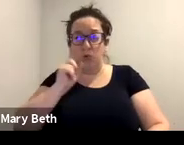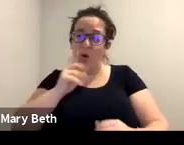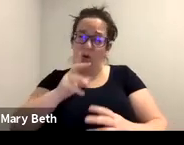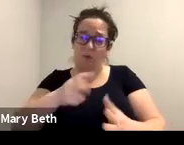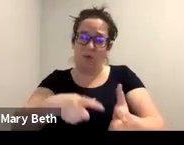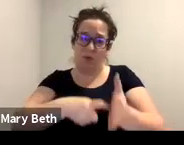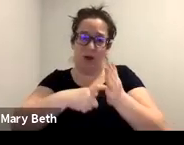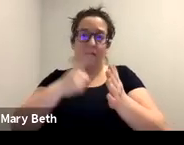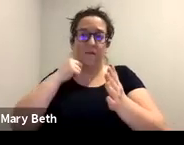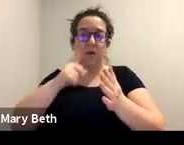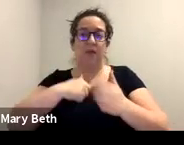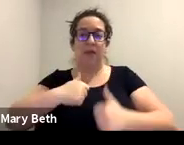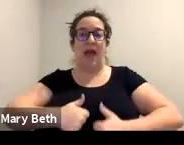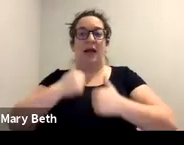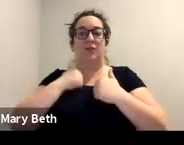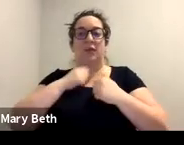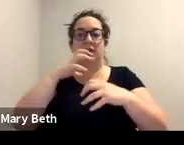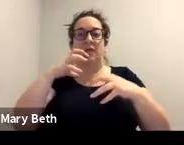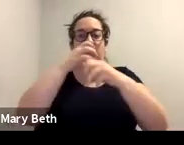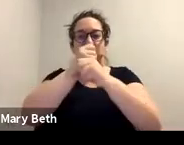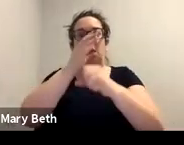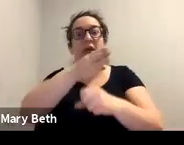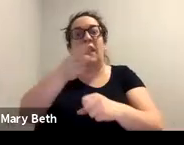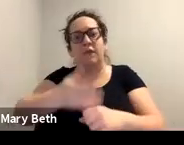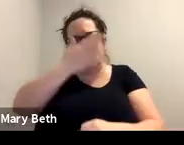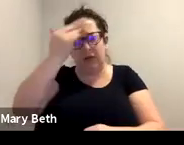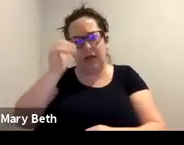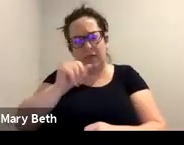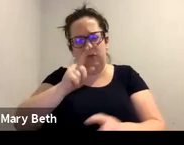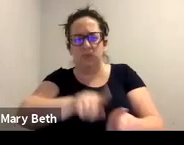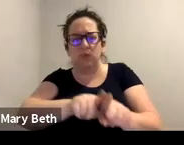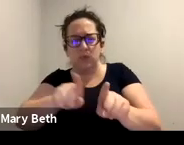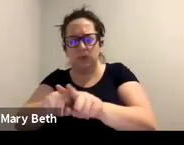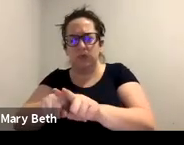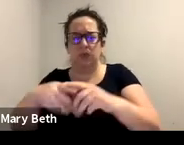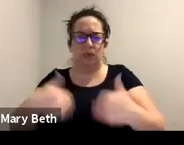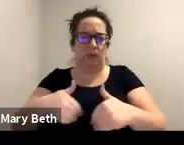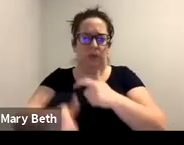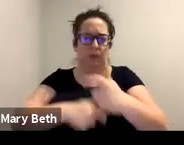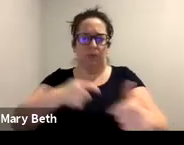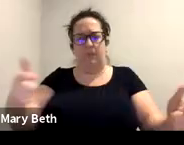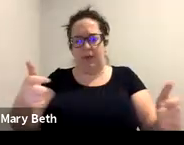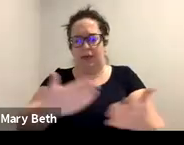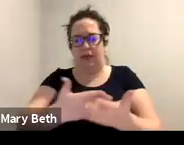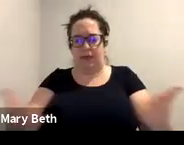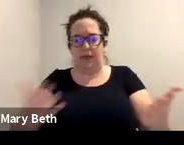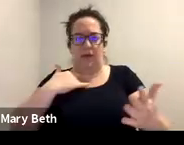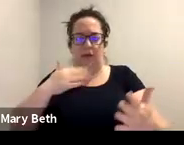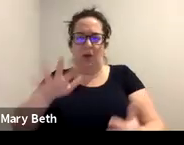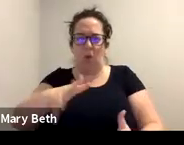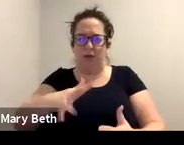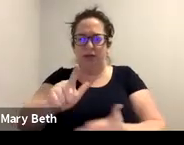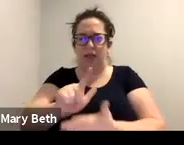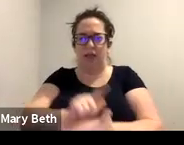the address confidentiality. So never forget that that's also a legal, um, essentially a quasi legal issue to